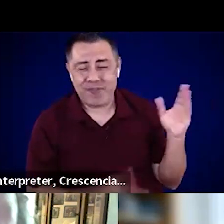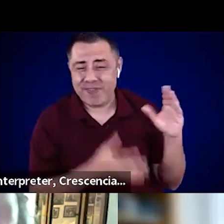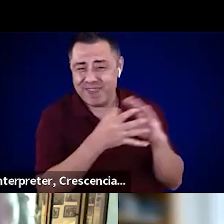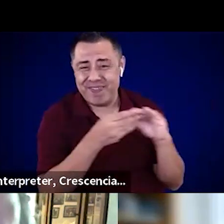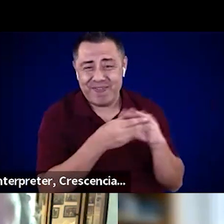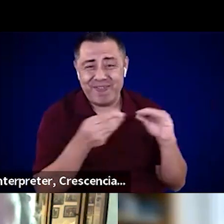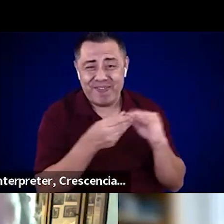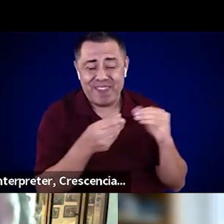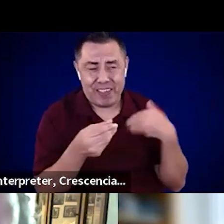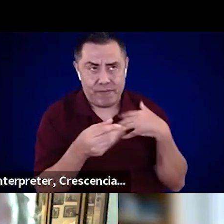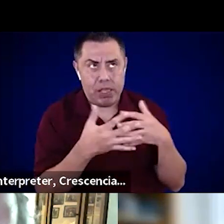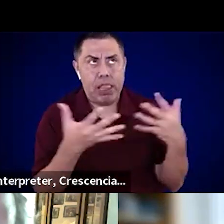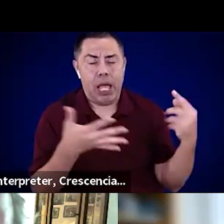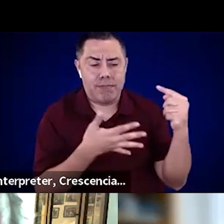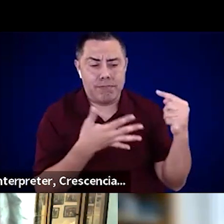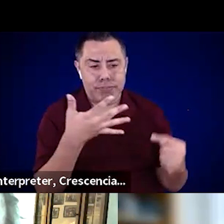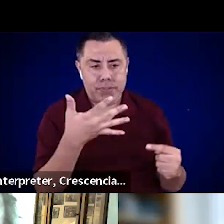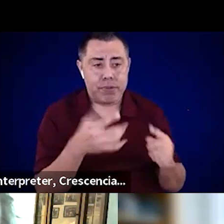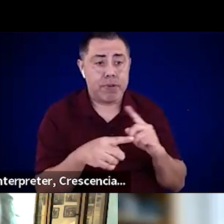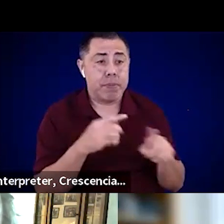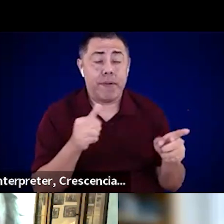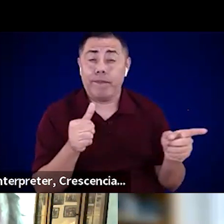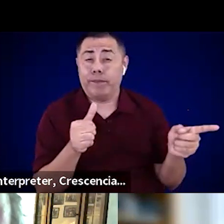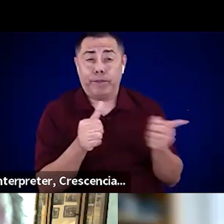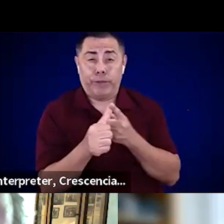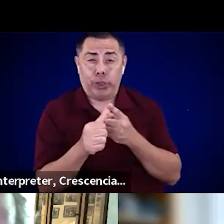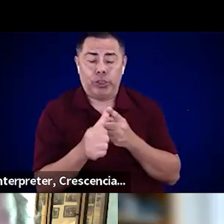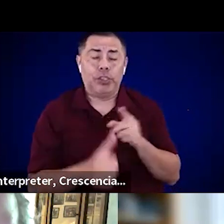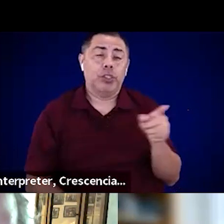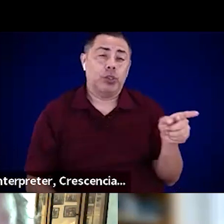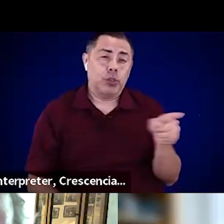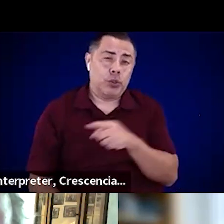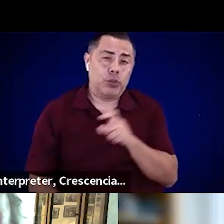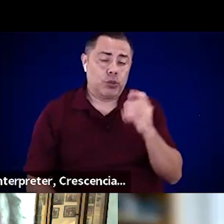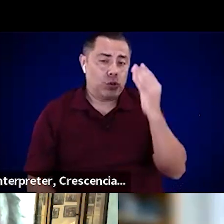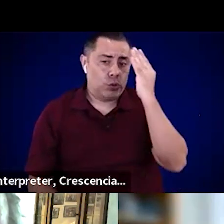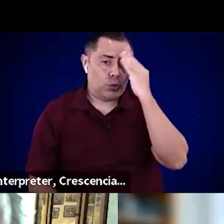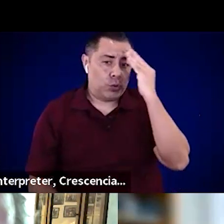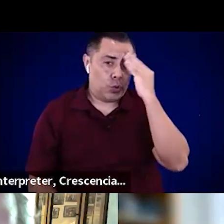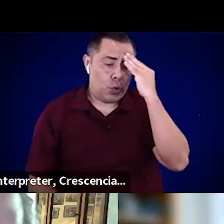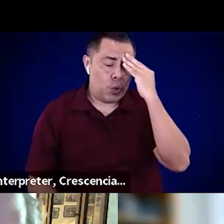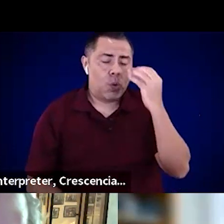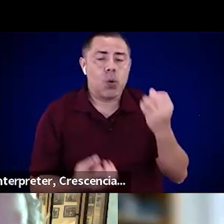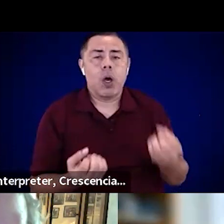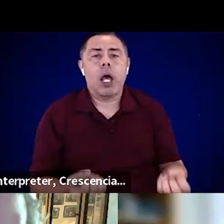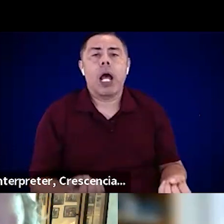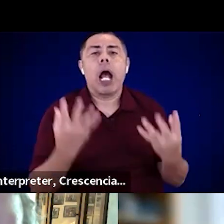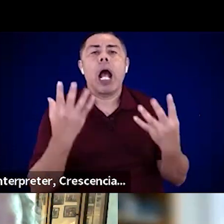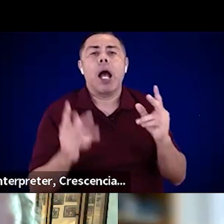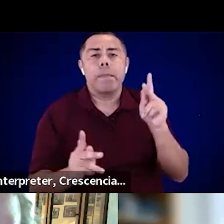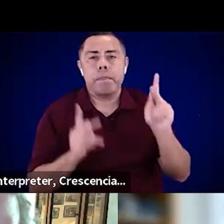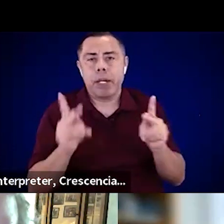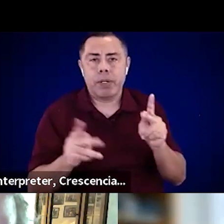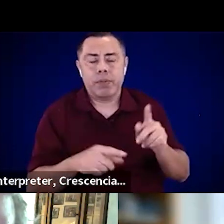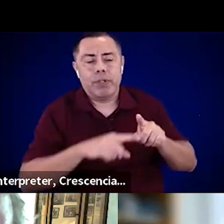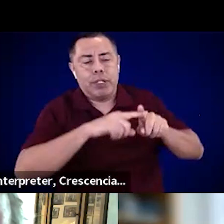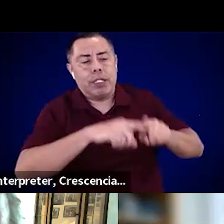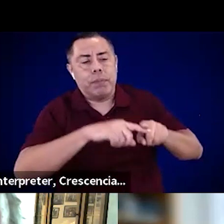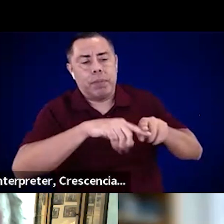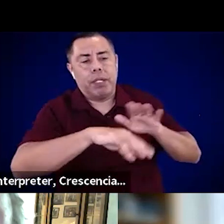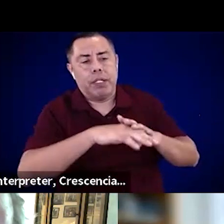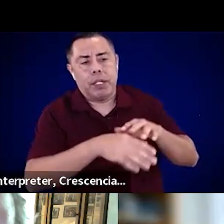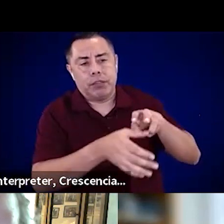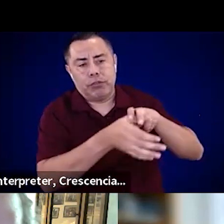think you need to have a good estimate of the number of transit-dependent individuals in the jurisdiction.